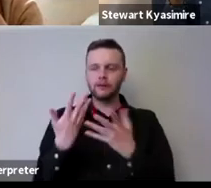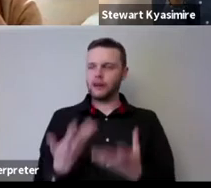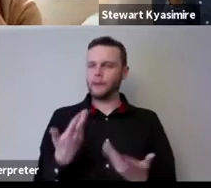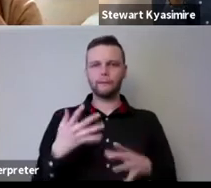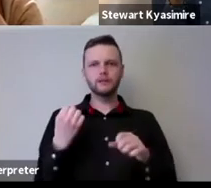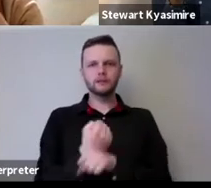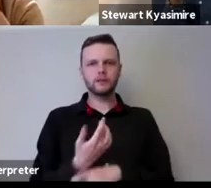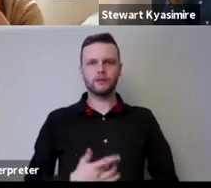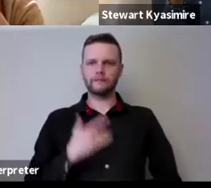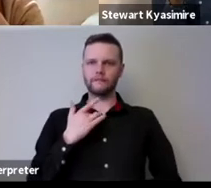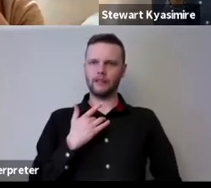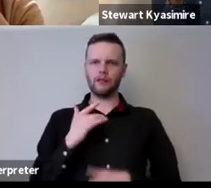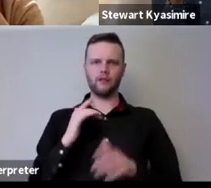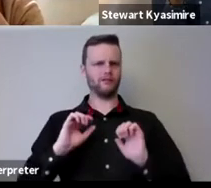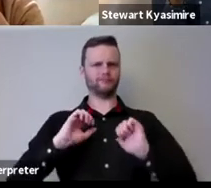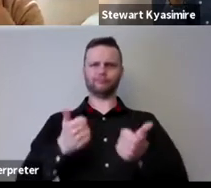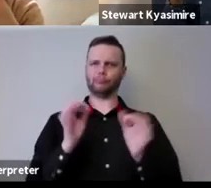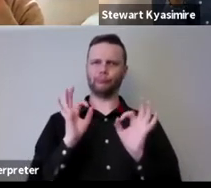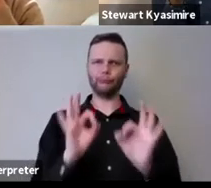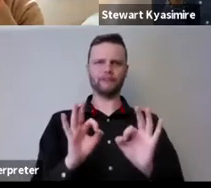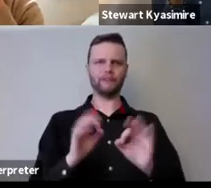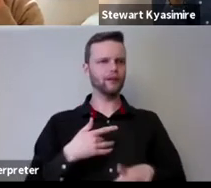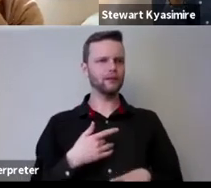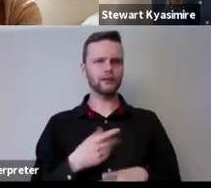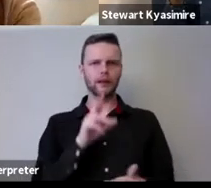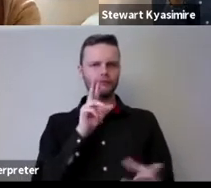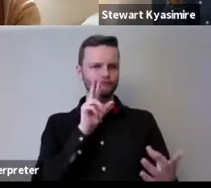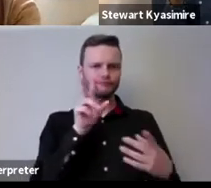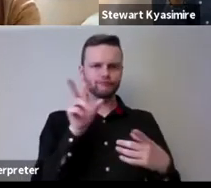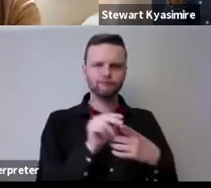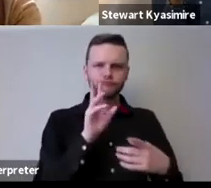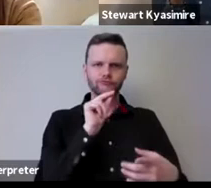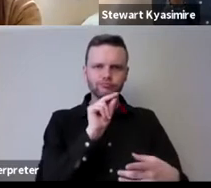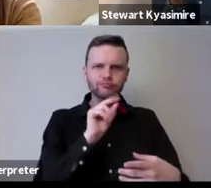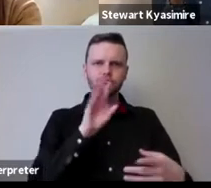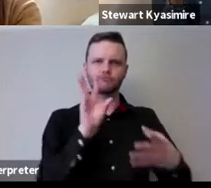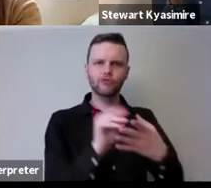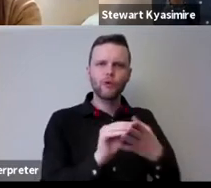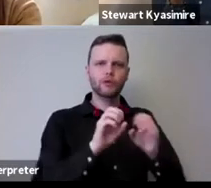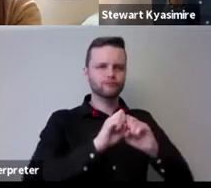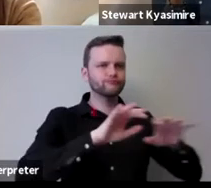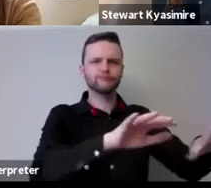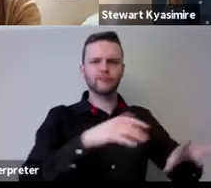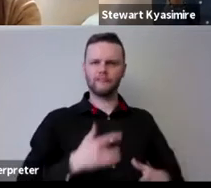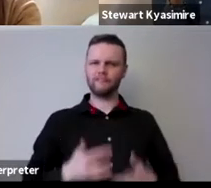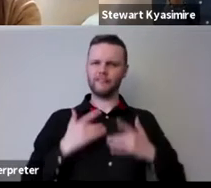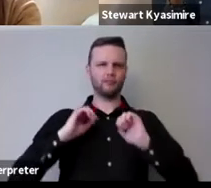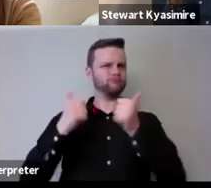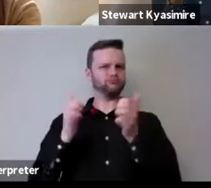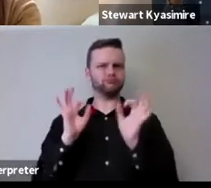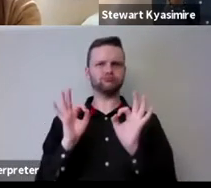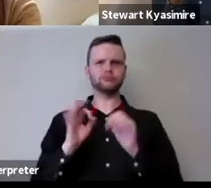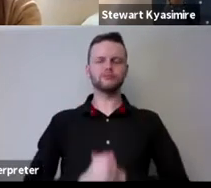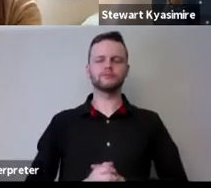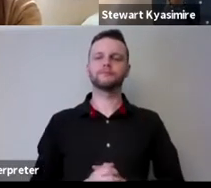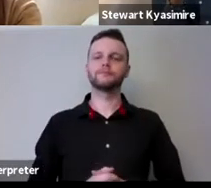i feel it's a a perfect medium that i can add to my other things so there's something about uh